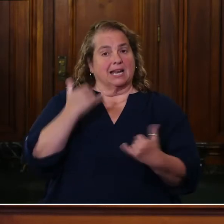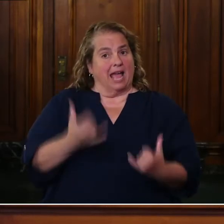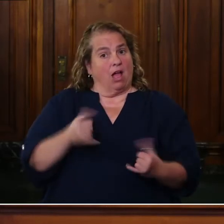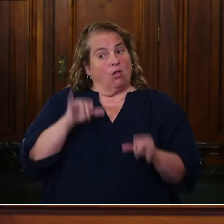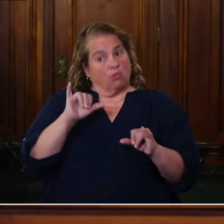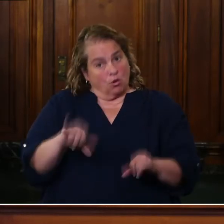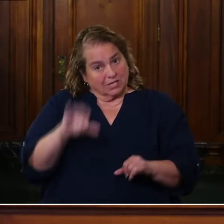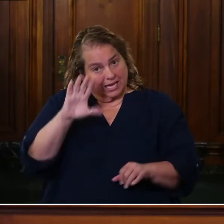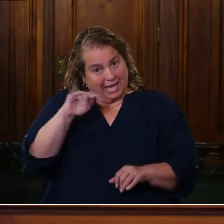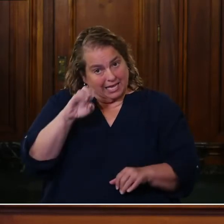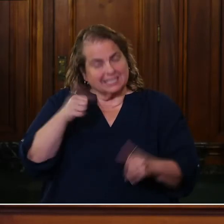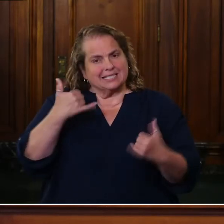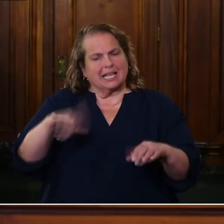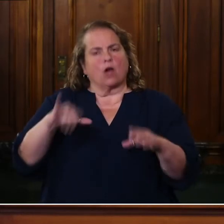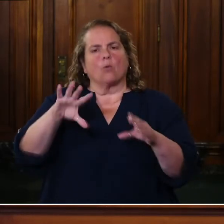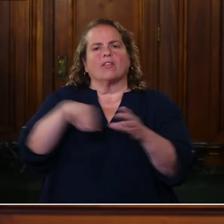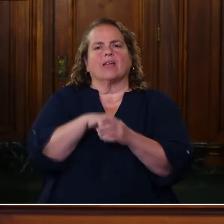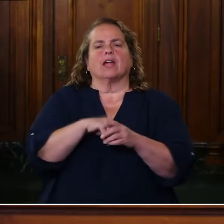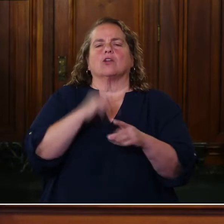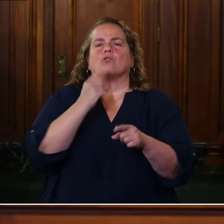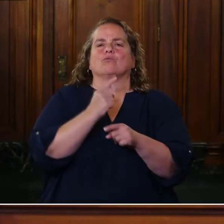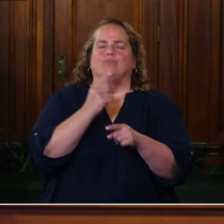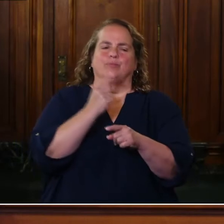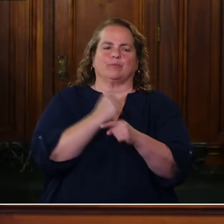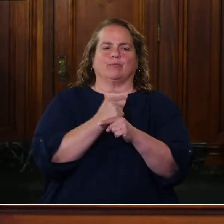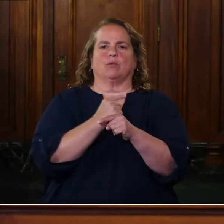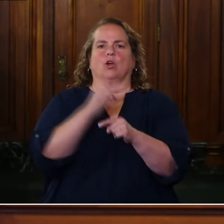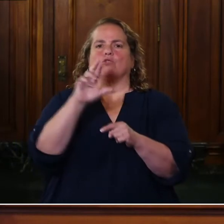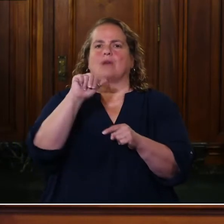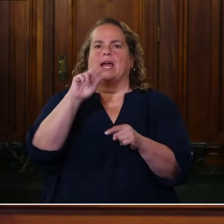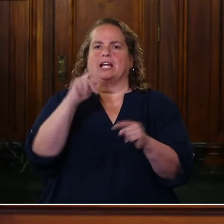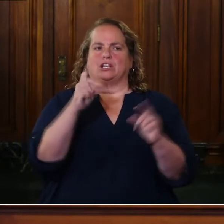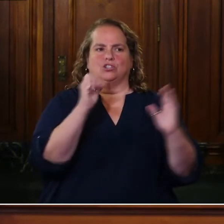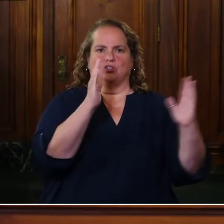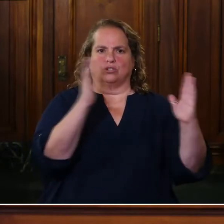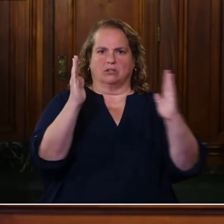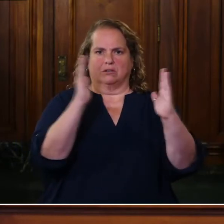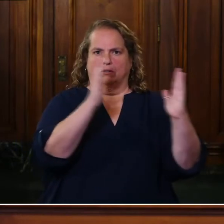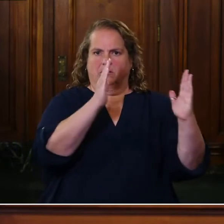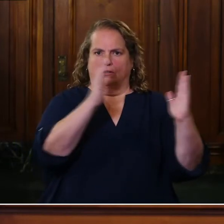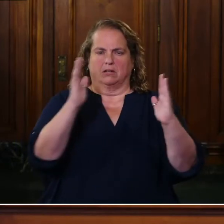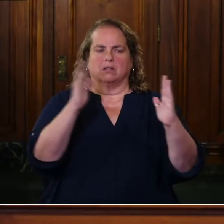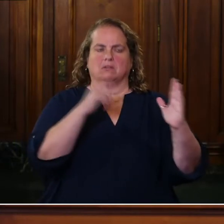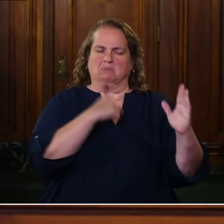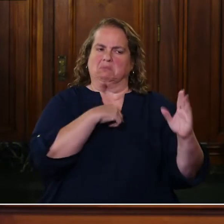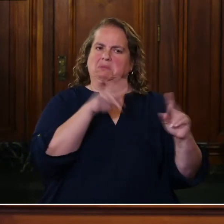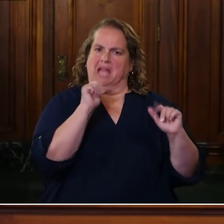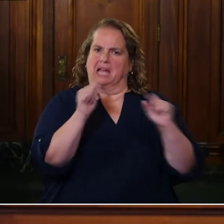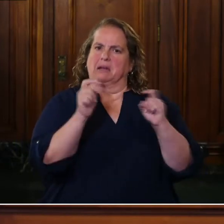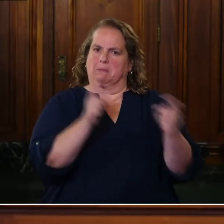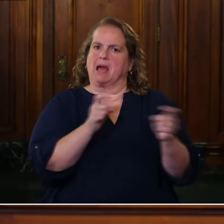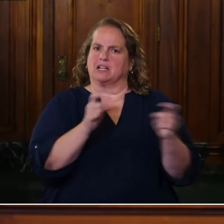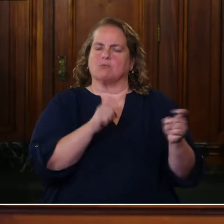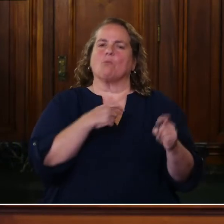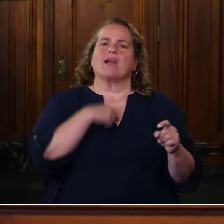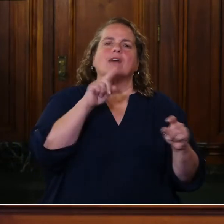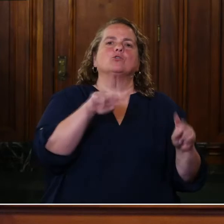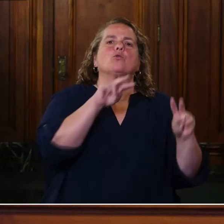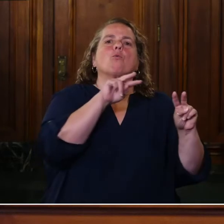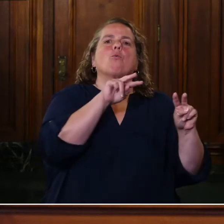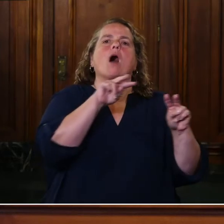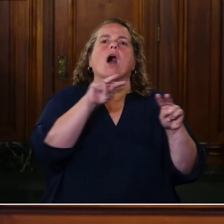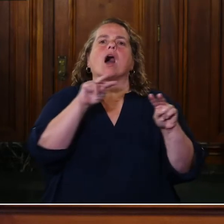still in a certain range that is manageable. But we will have to be watching what happens as